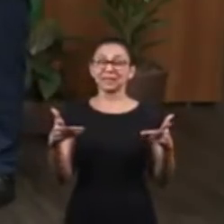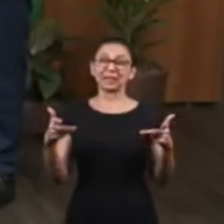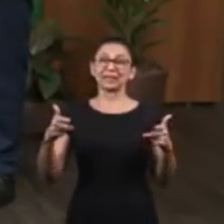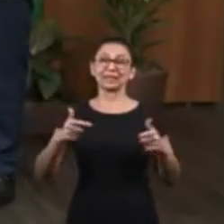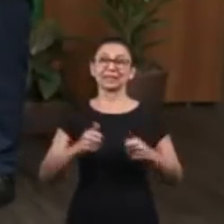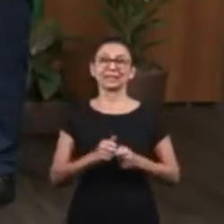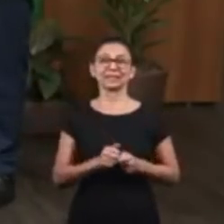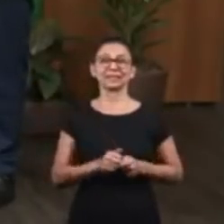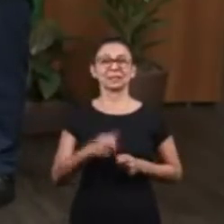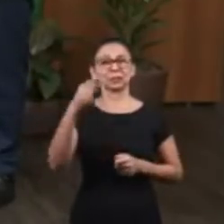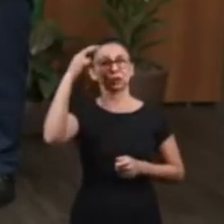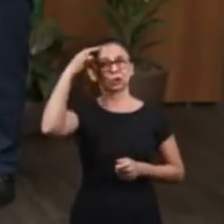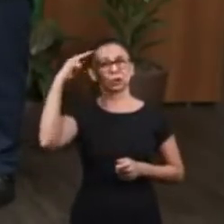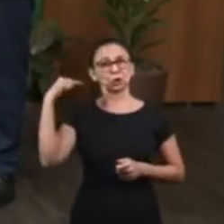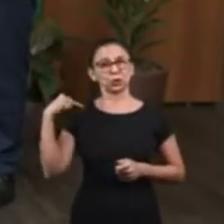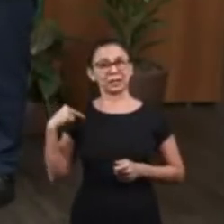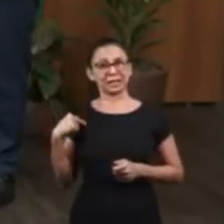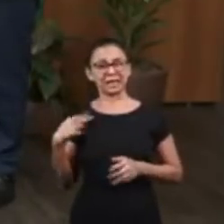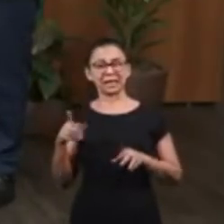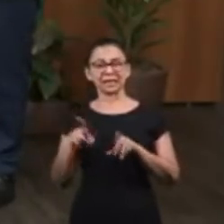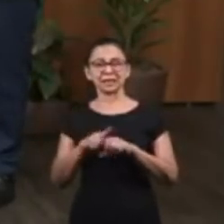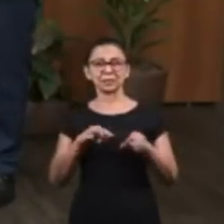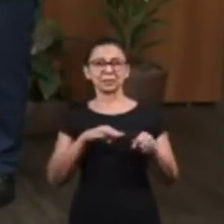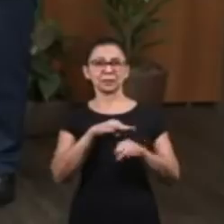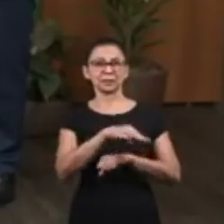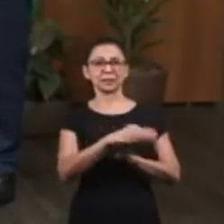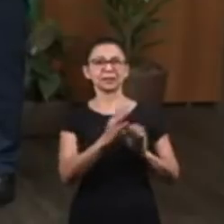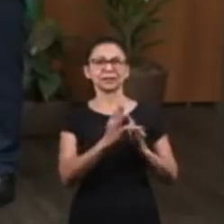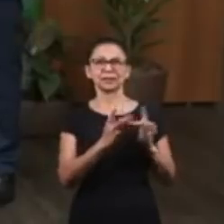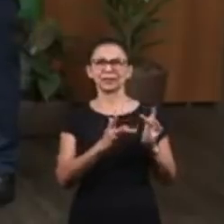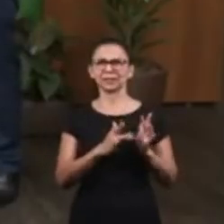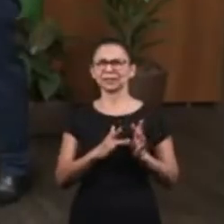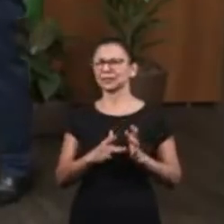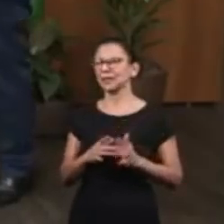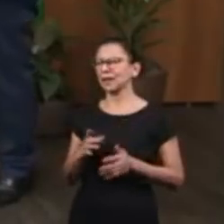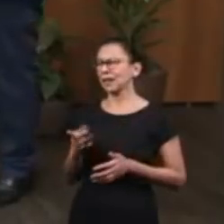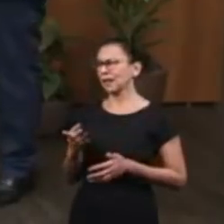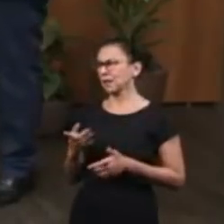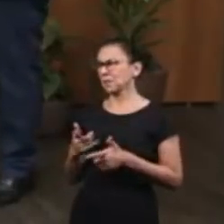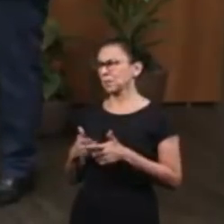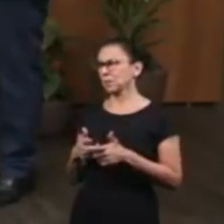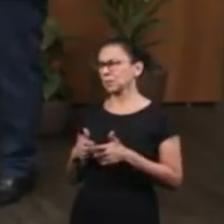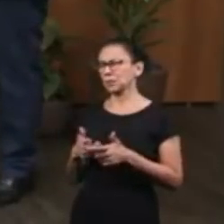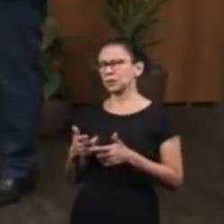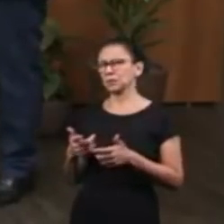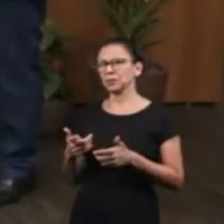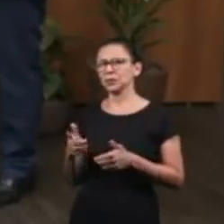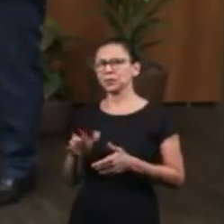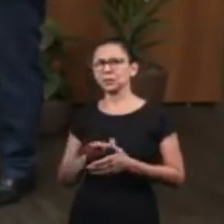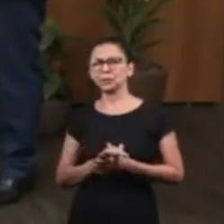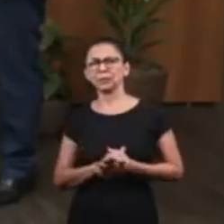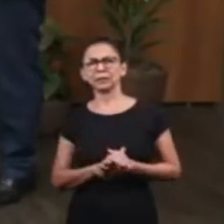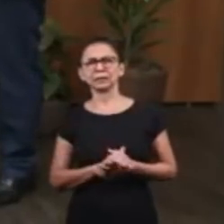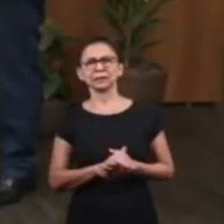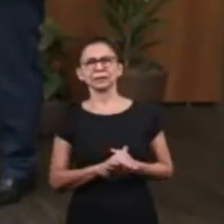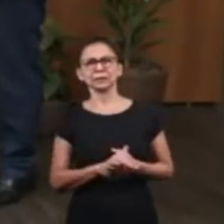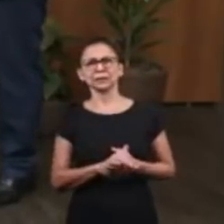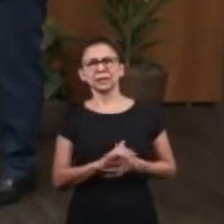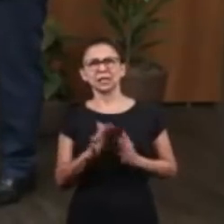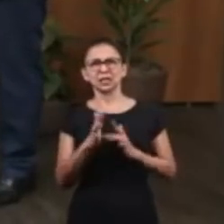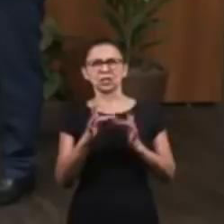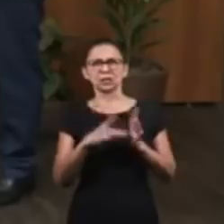Joseph's life and Jesus' ministry. And as you mentioned, Daniel, about Jesus